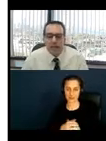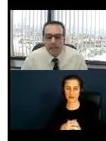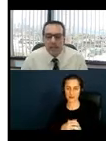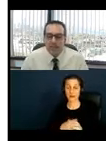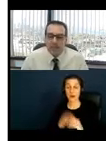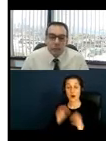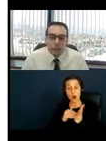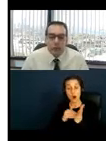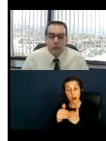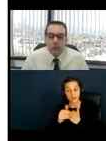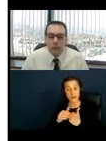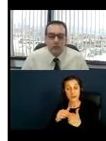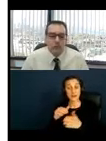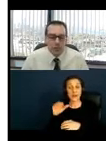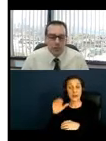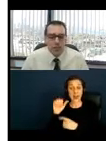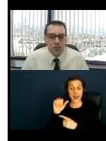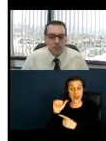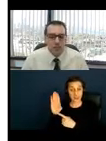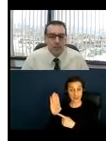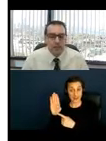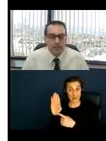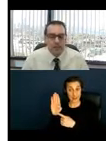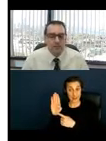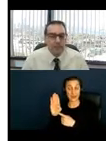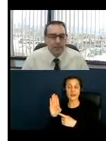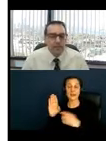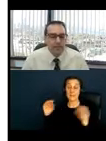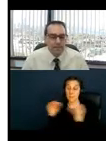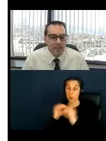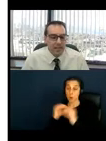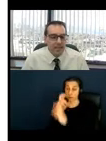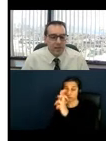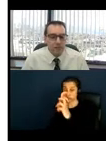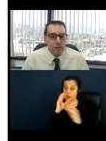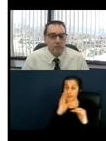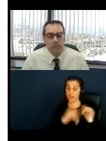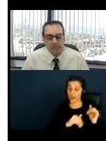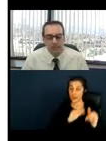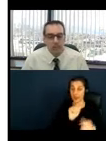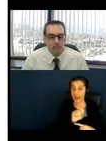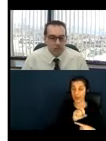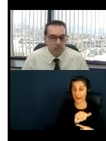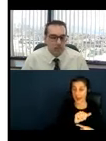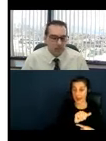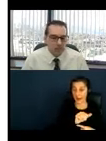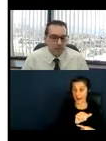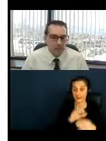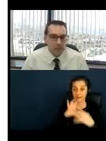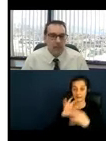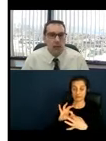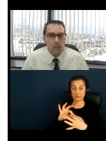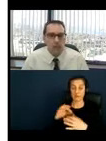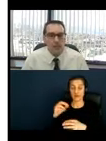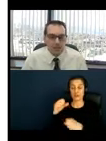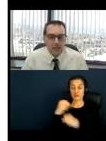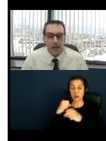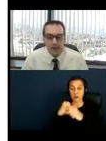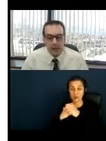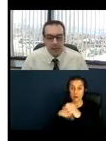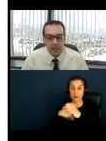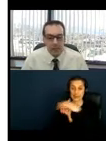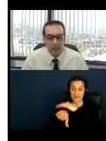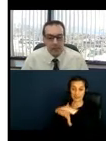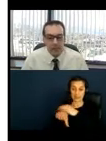the AAB is equal to or more stringent than that of the ADA design standards when relating to structural accessibility within this